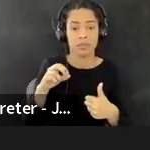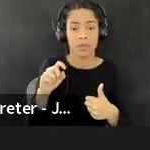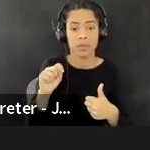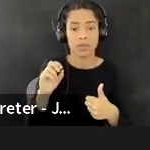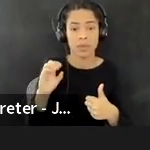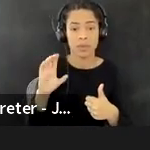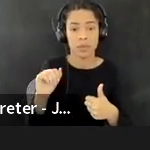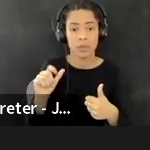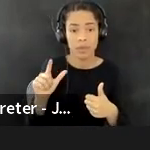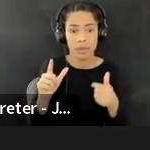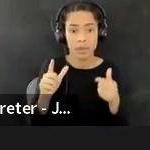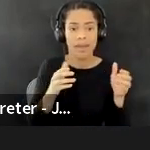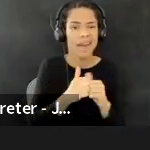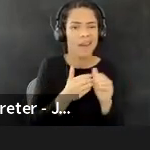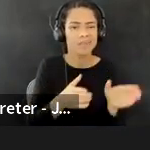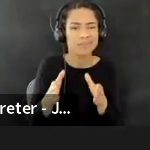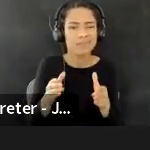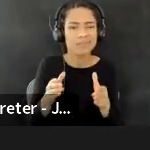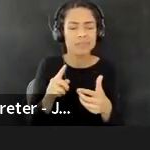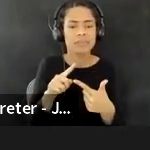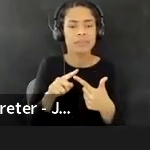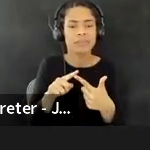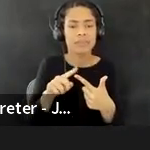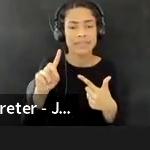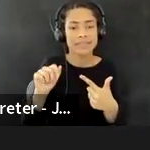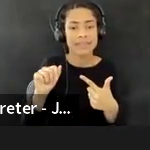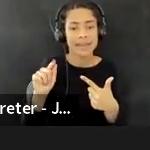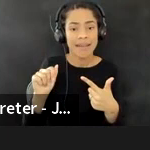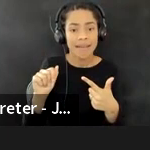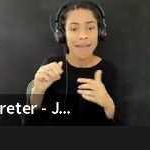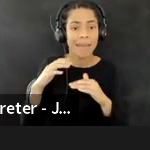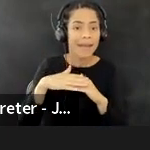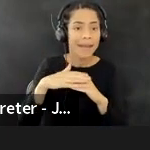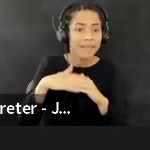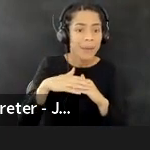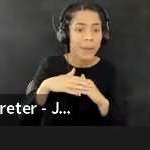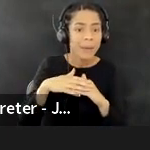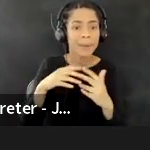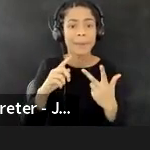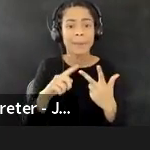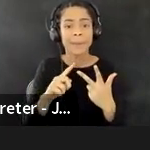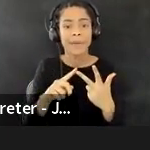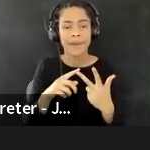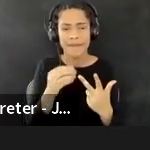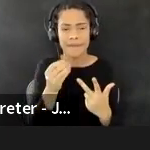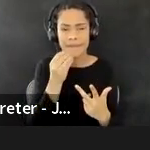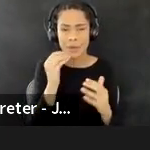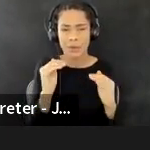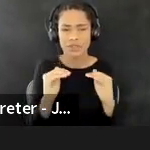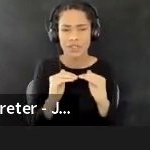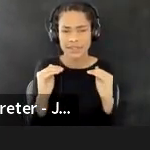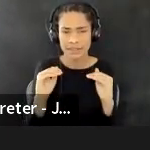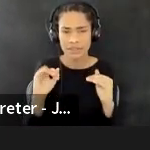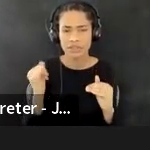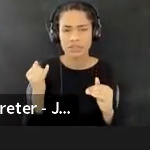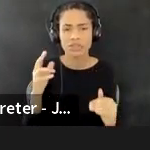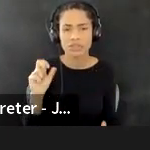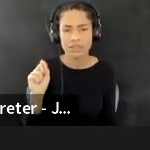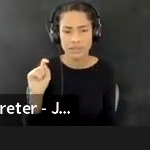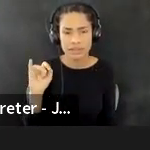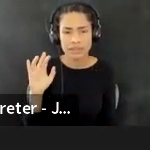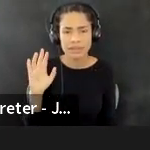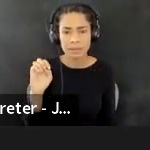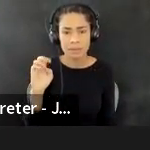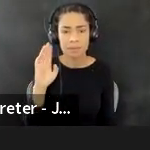And the third was around food justice. So, uh, I'll speak just a tiny bit about each of them. Uh,